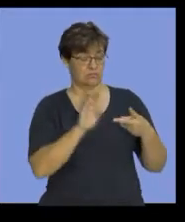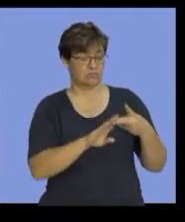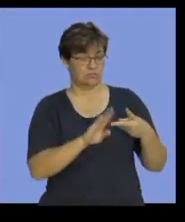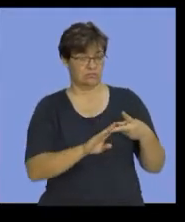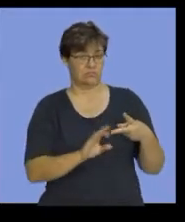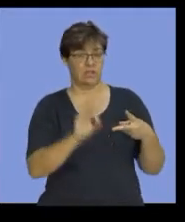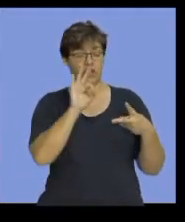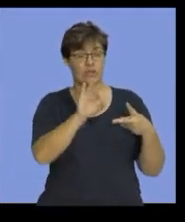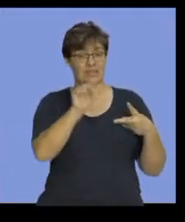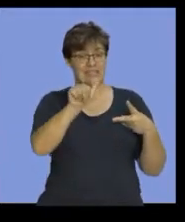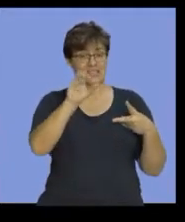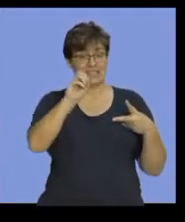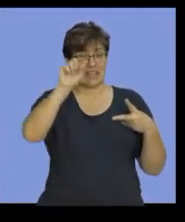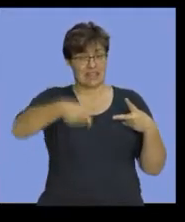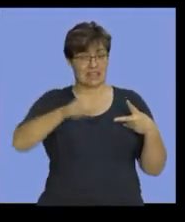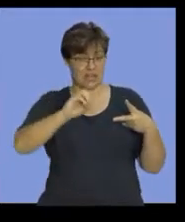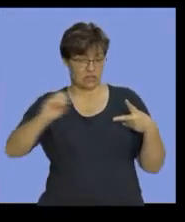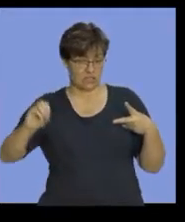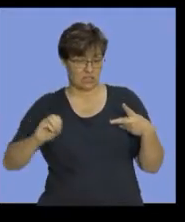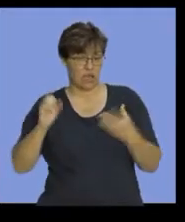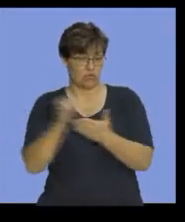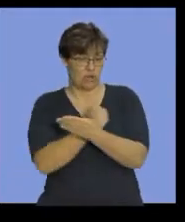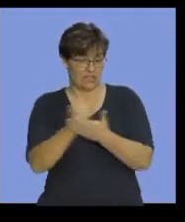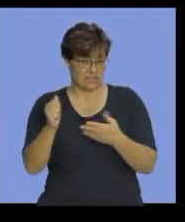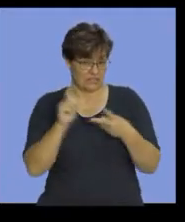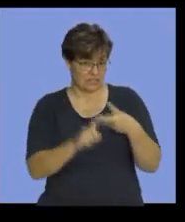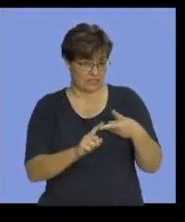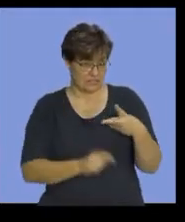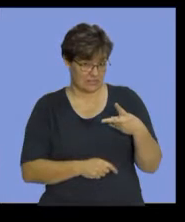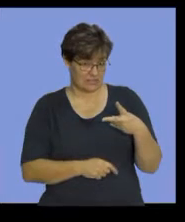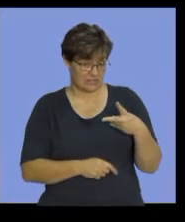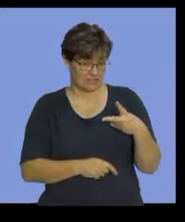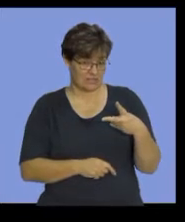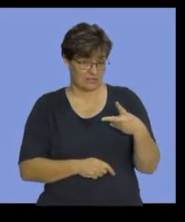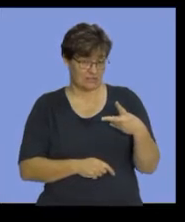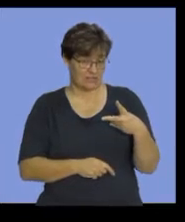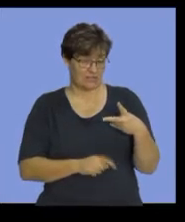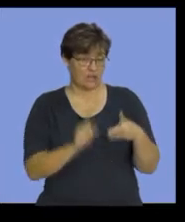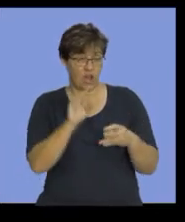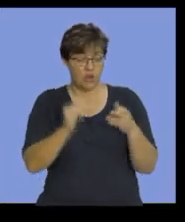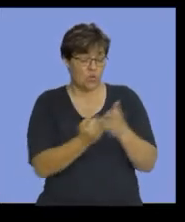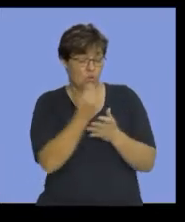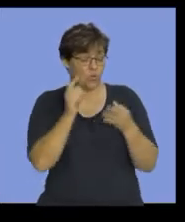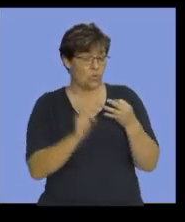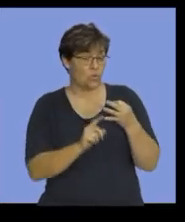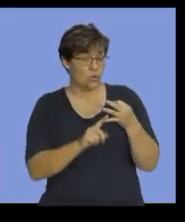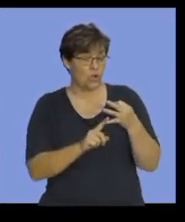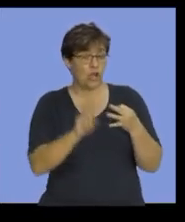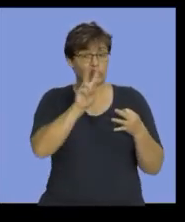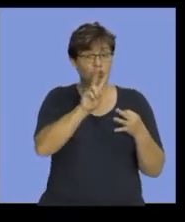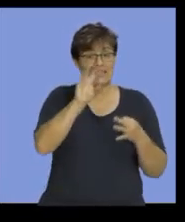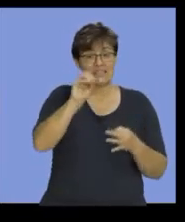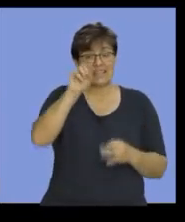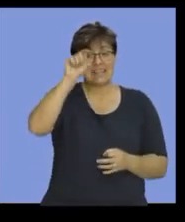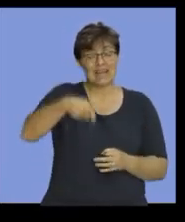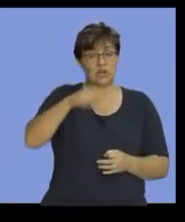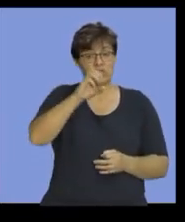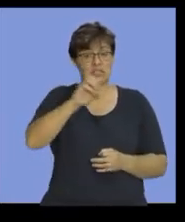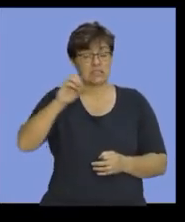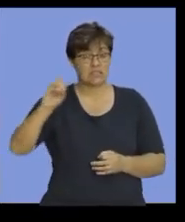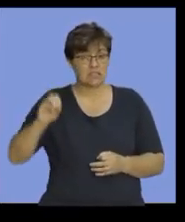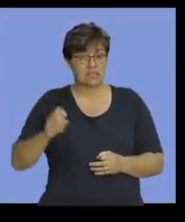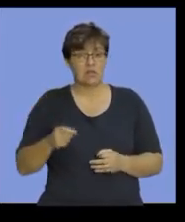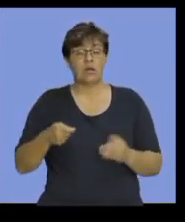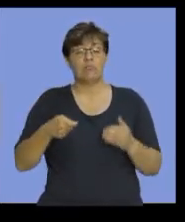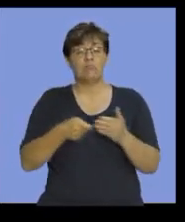360,000 bought on credit. Right? Notice something new here. 20,000 goods were